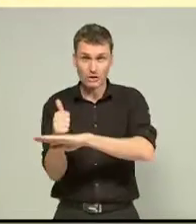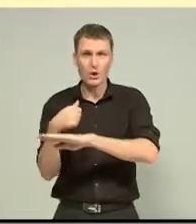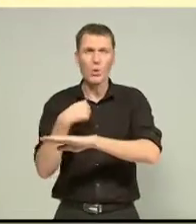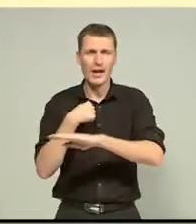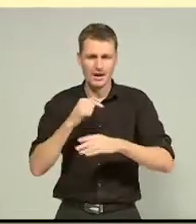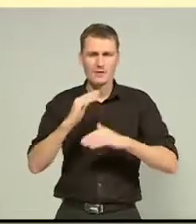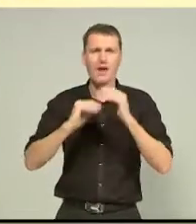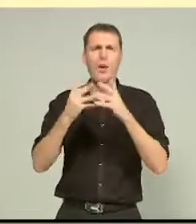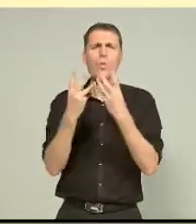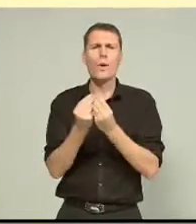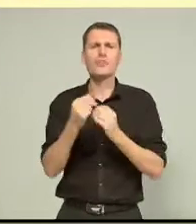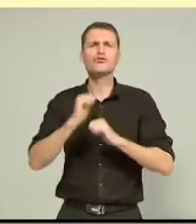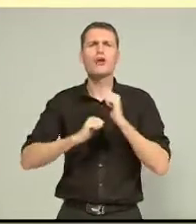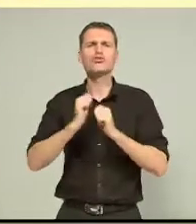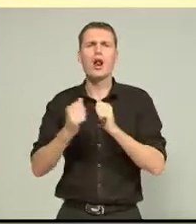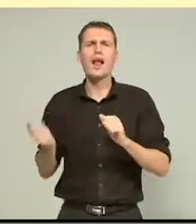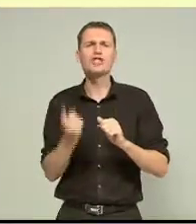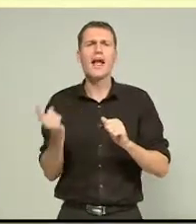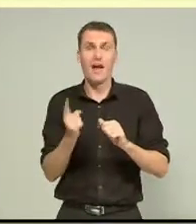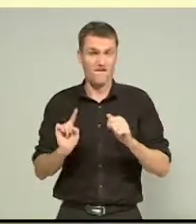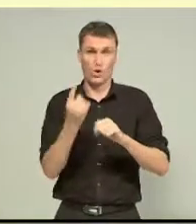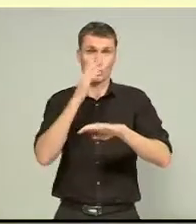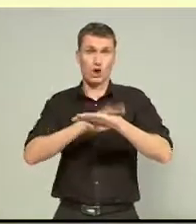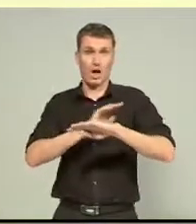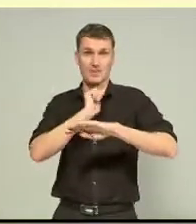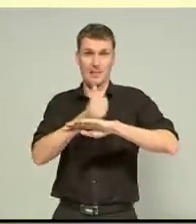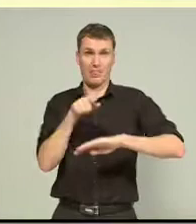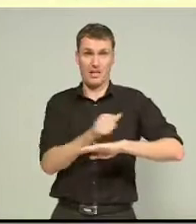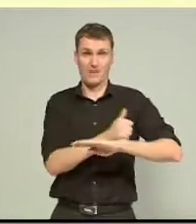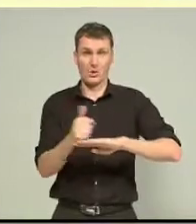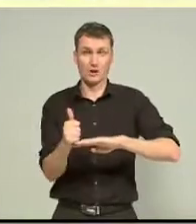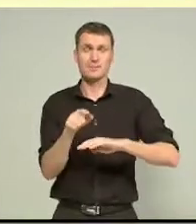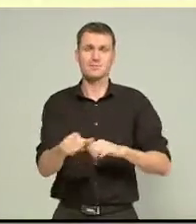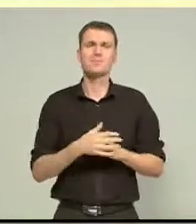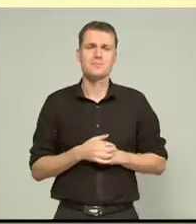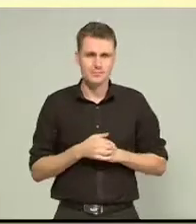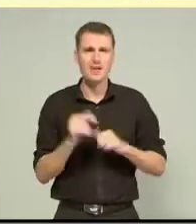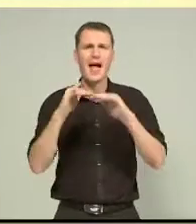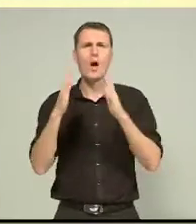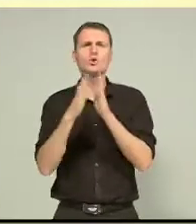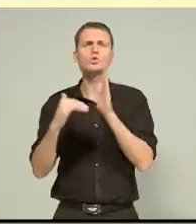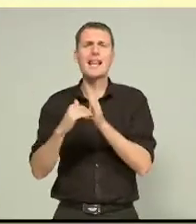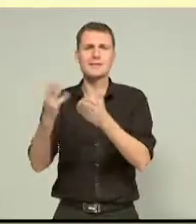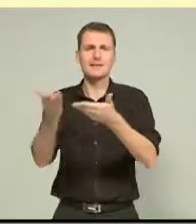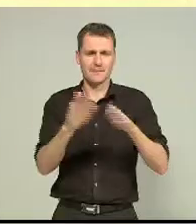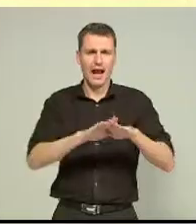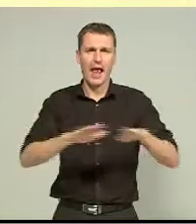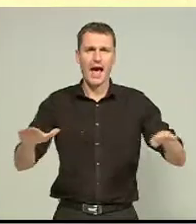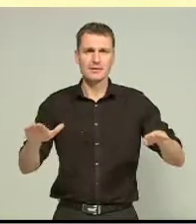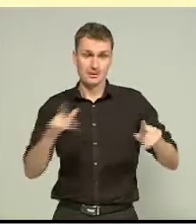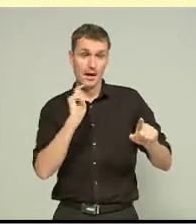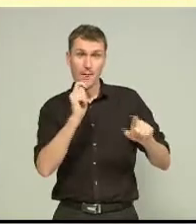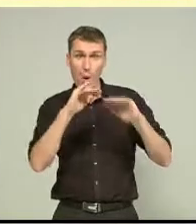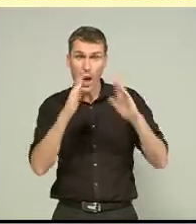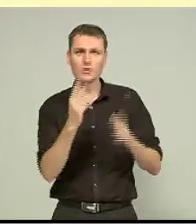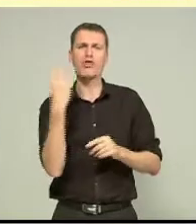with our structural engineers and is the first one of its type. The land was sourced from Housing New Zealand and the house built for only $300,000,